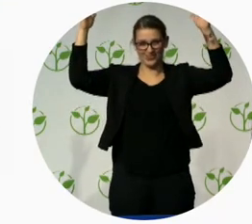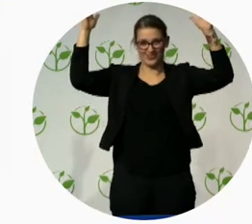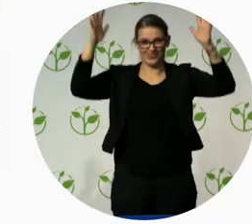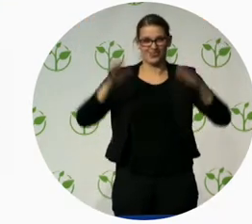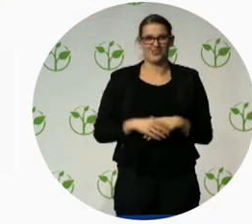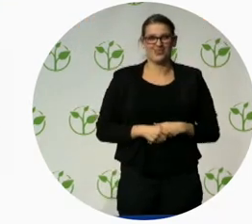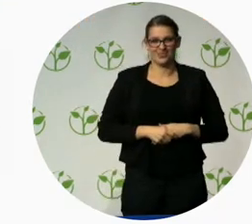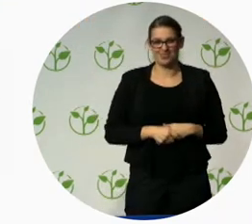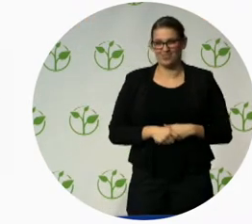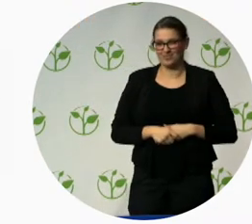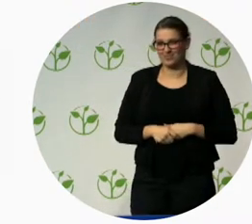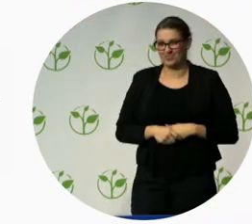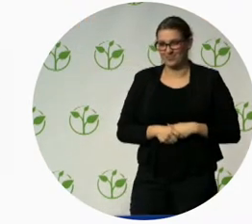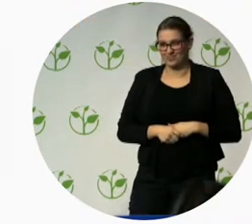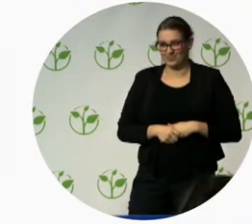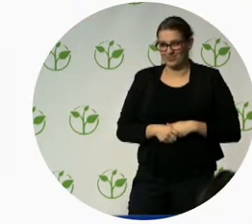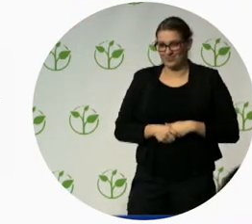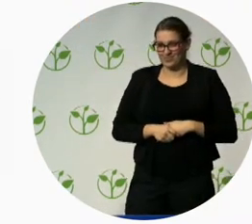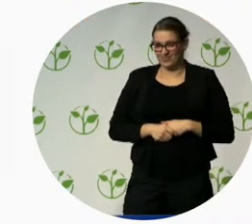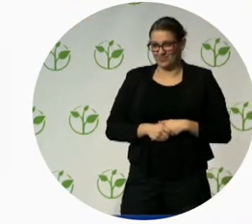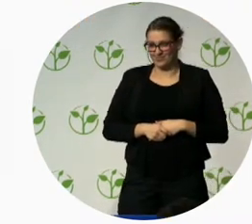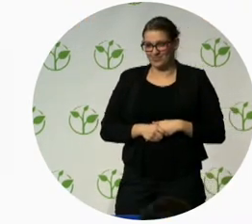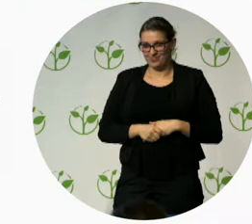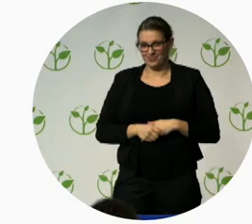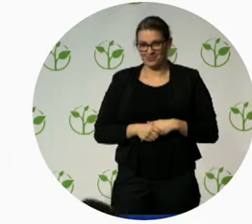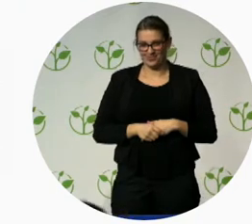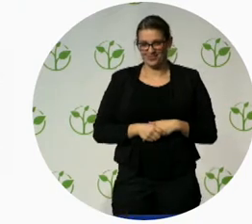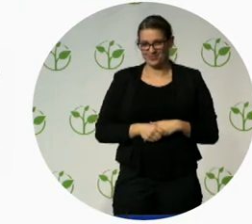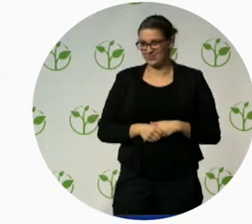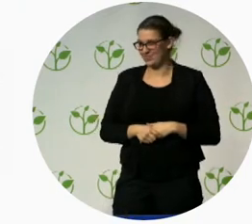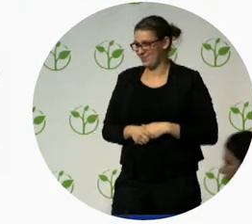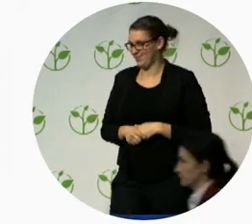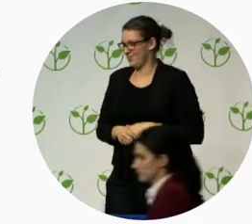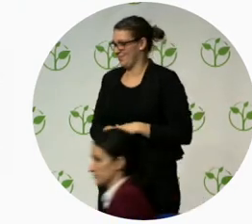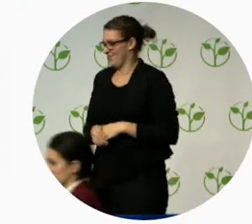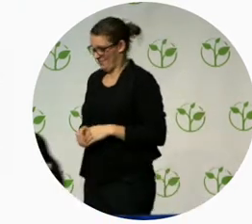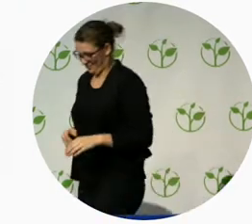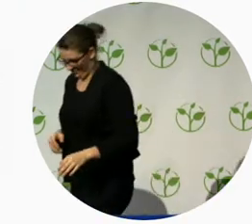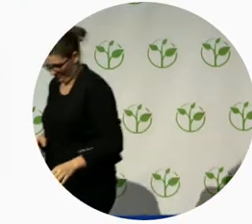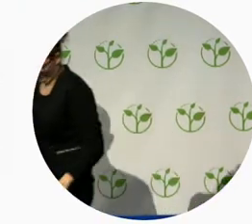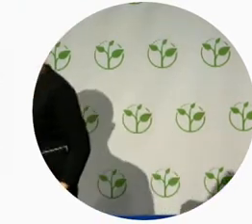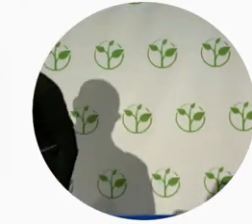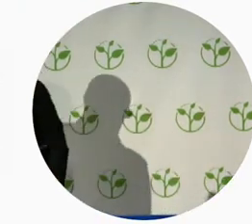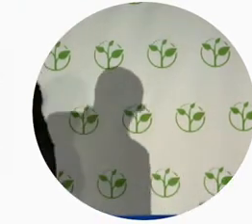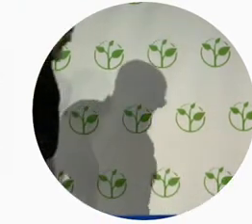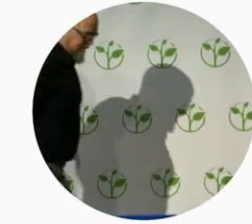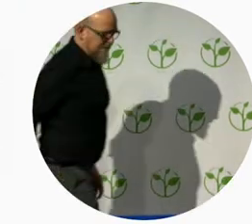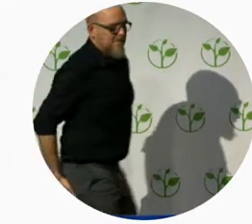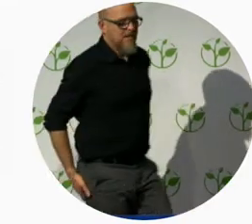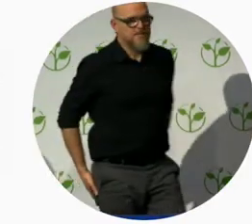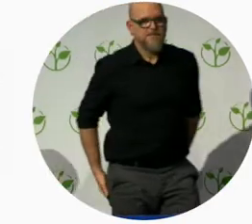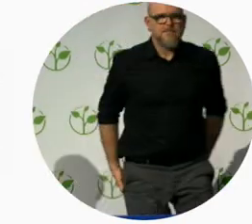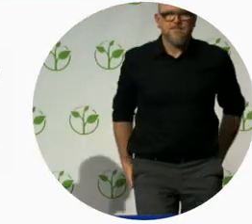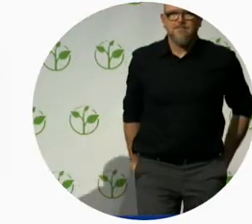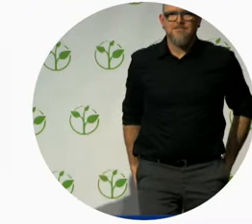You see, isn't he great? You are definitely more than an evangelist. Hector, you're around for the few, right, till Friday? Friday, yeah. Right? And